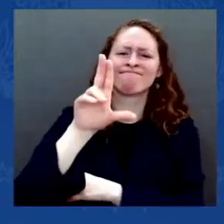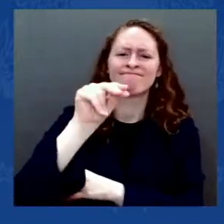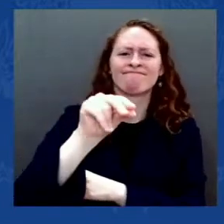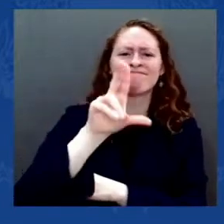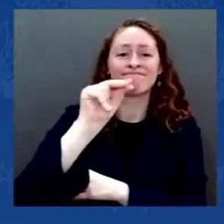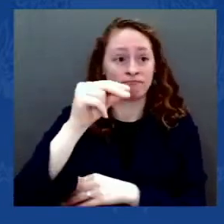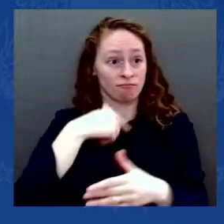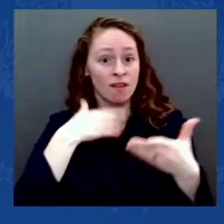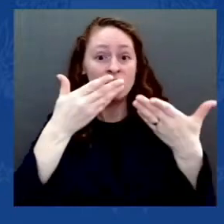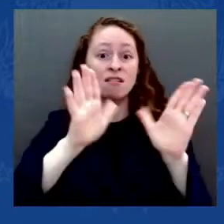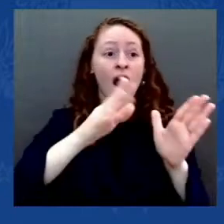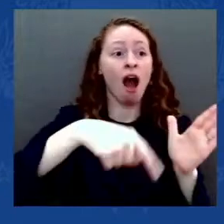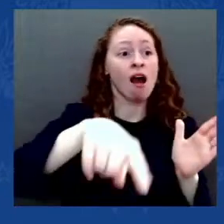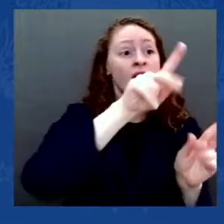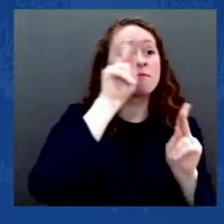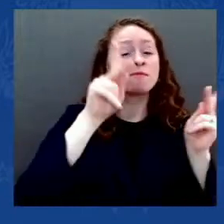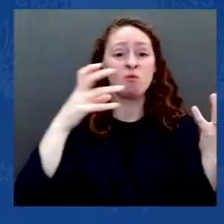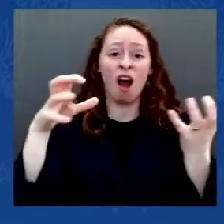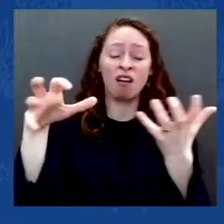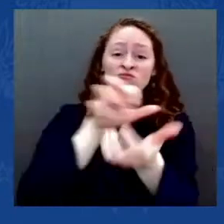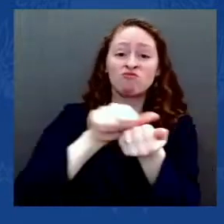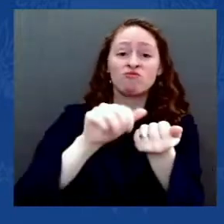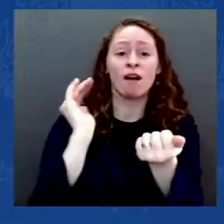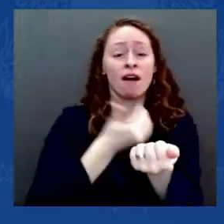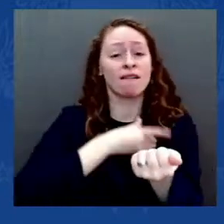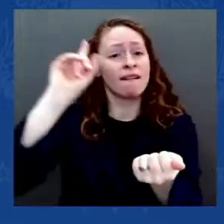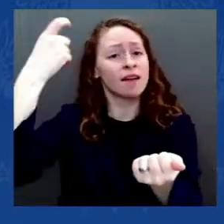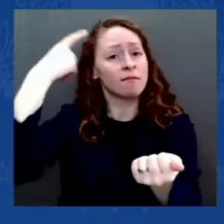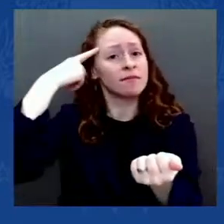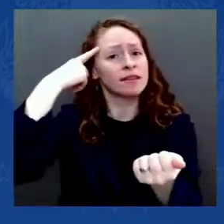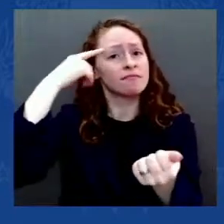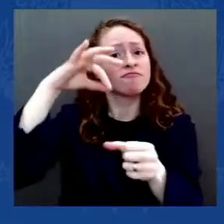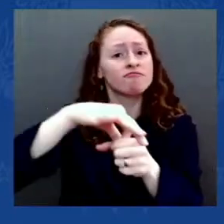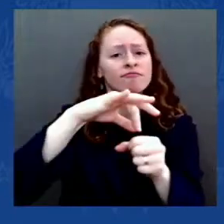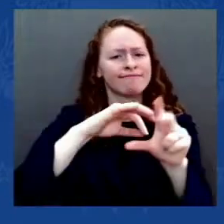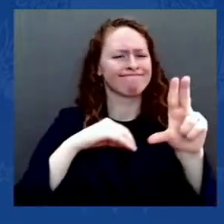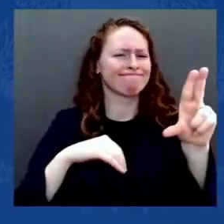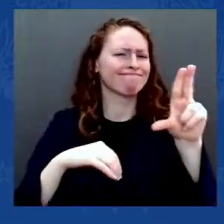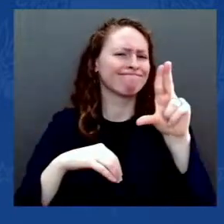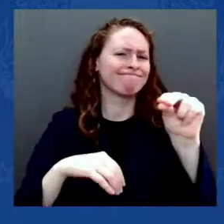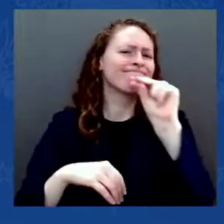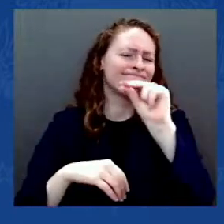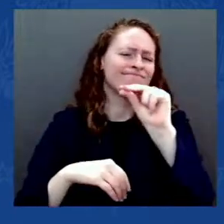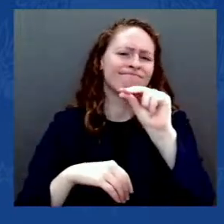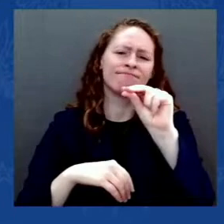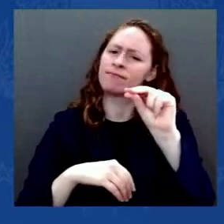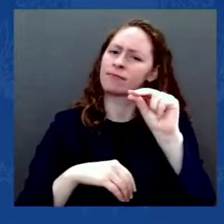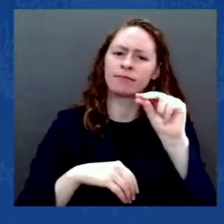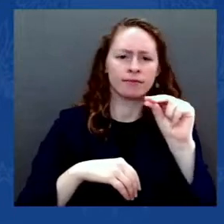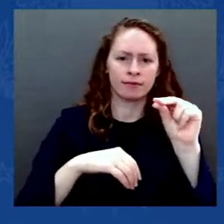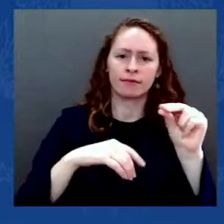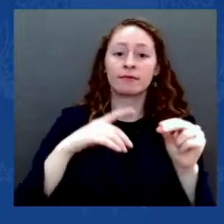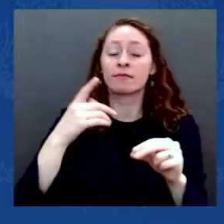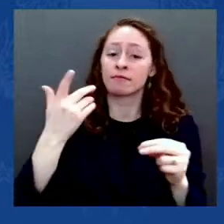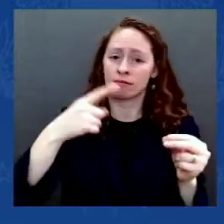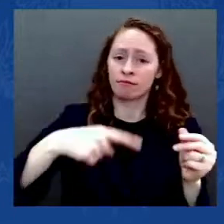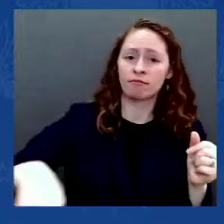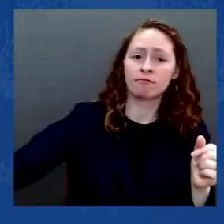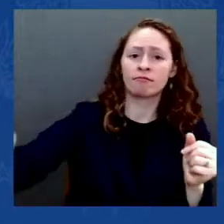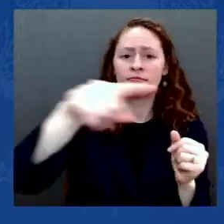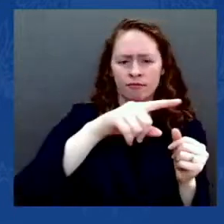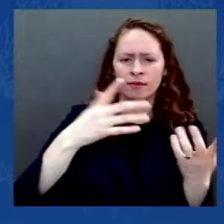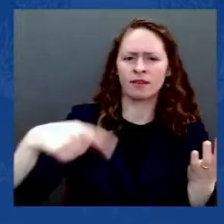will of the people that's heard that the battle prevails, not violence, that authority in this nation will always